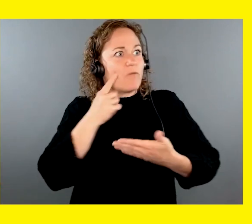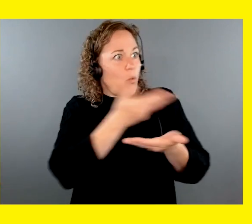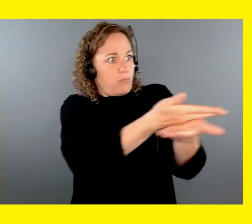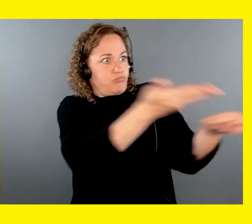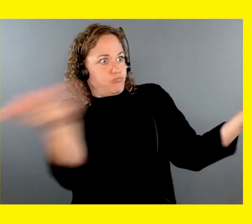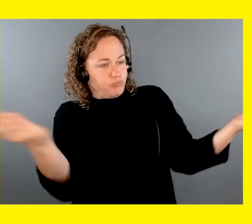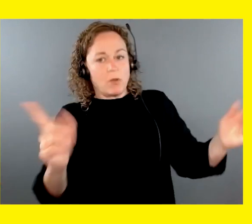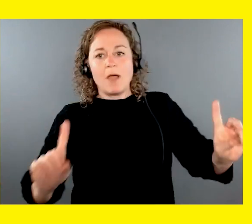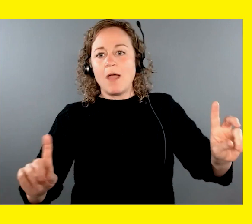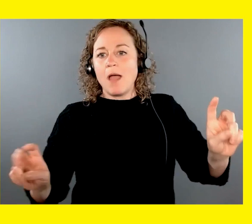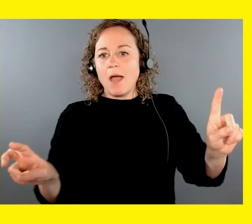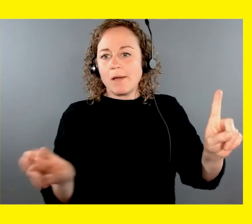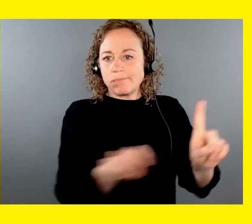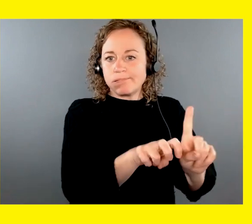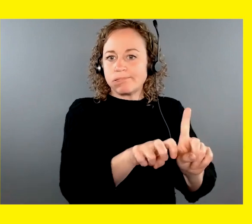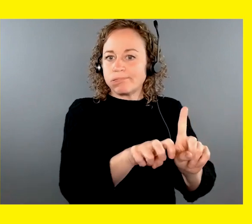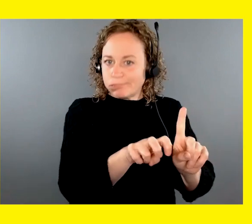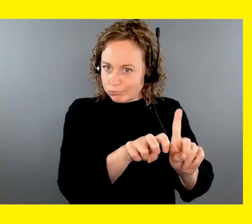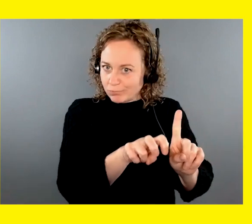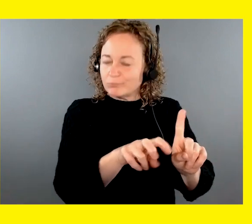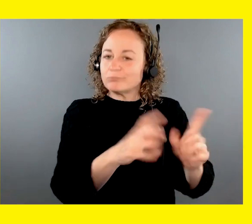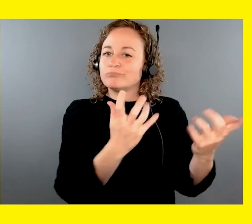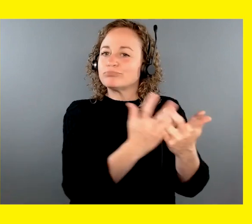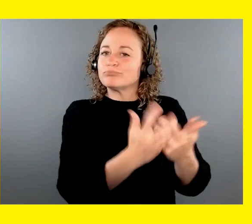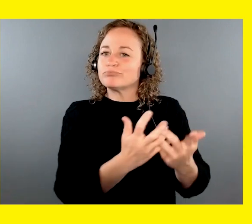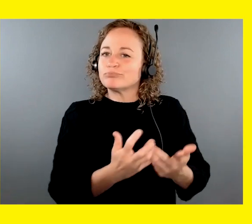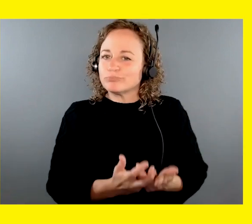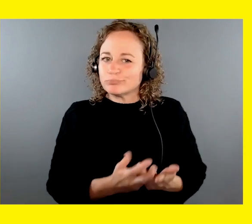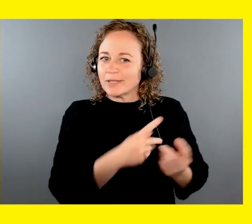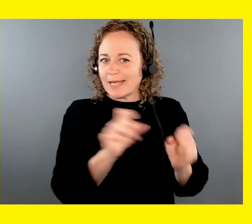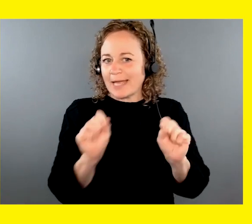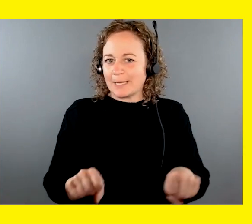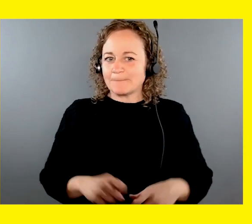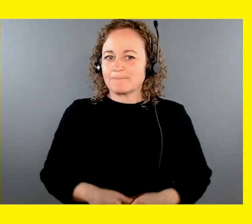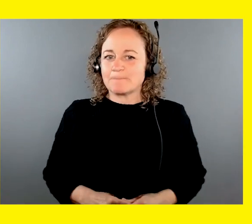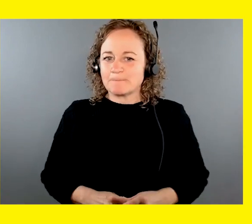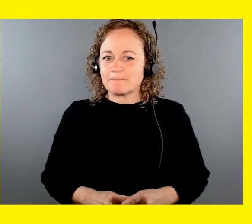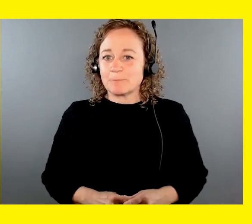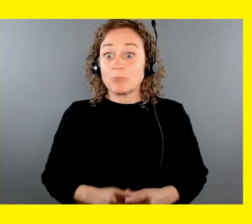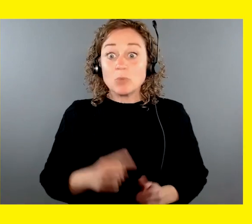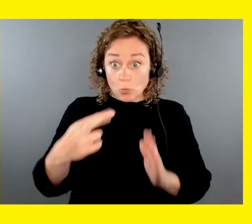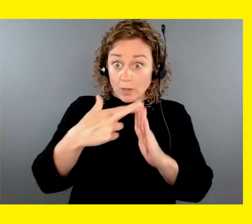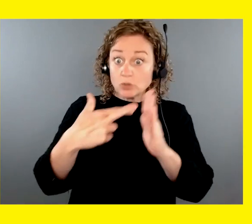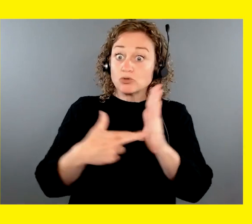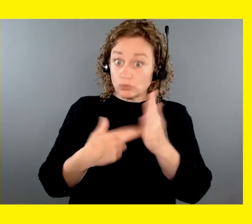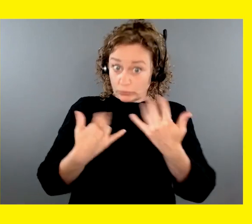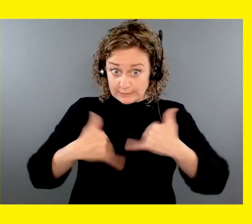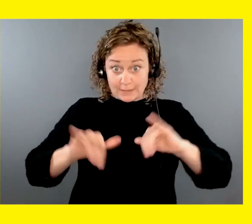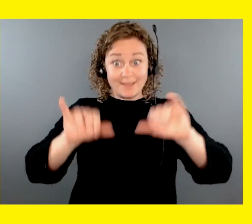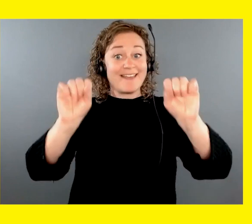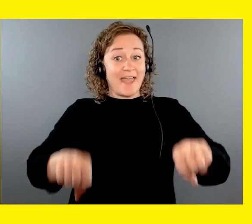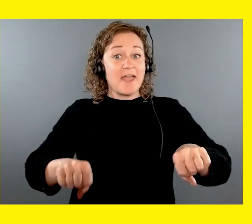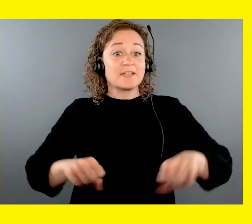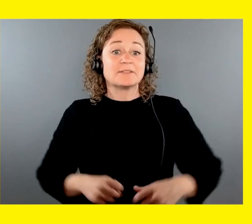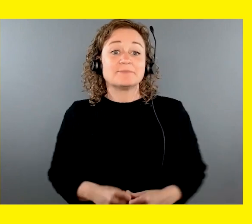can be that much closer to being matched with their very own guide dog. It's not too late to register for the pup crawl.